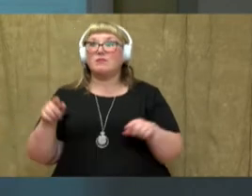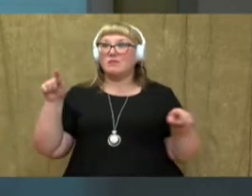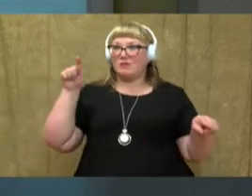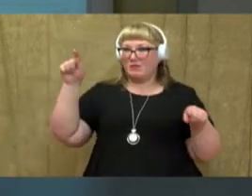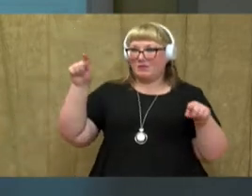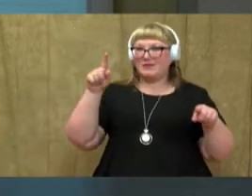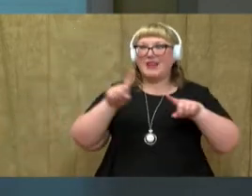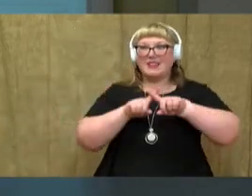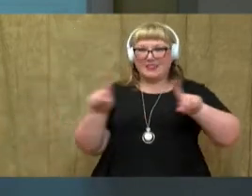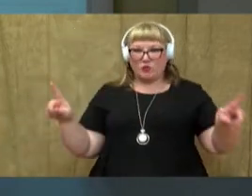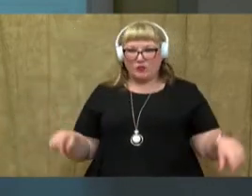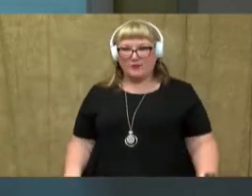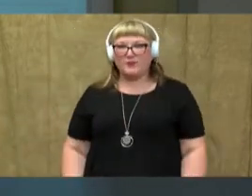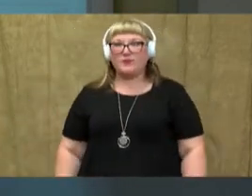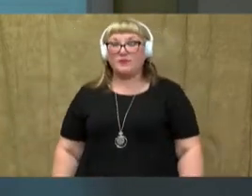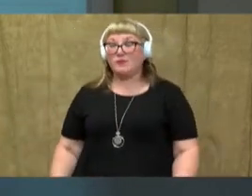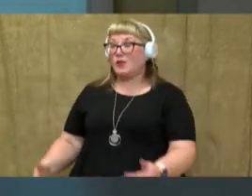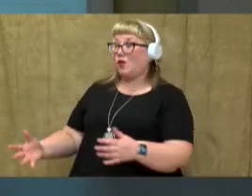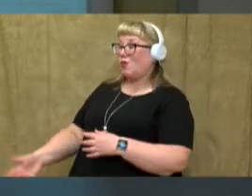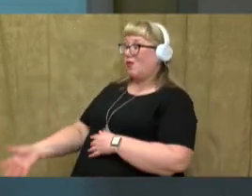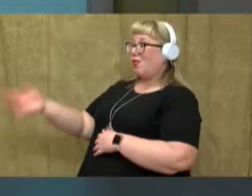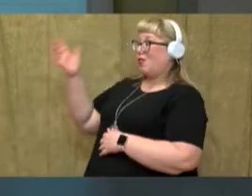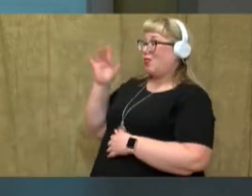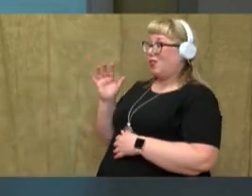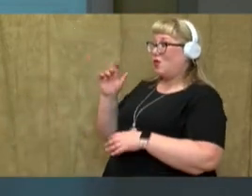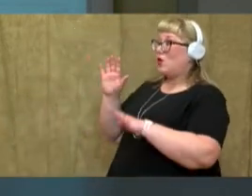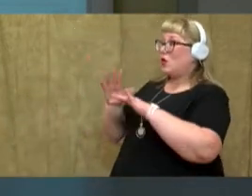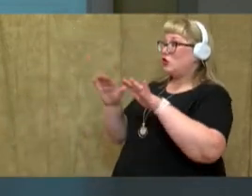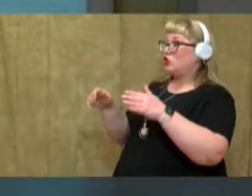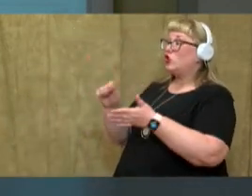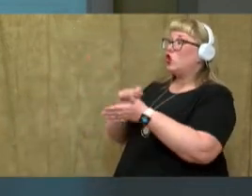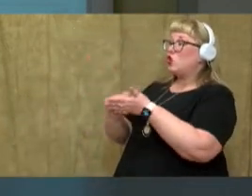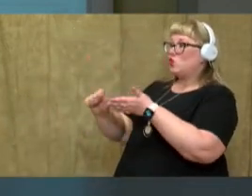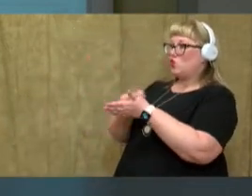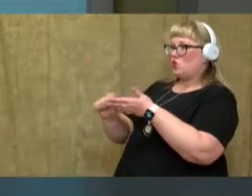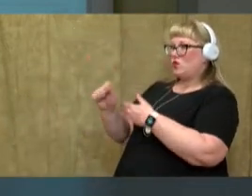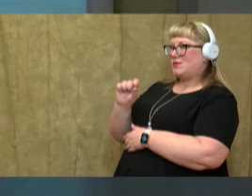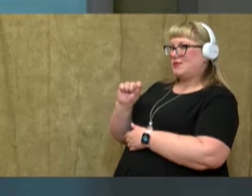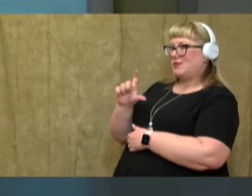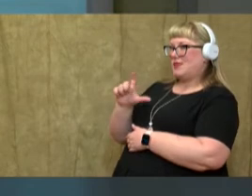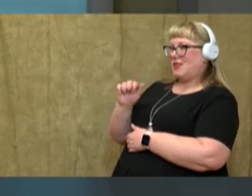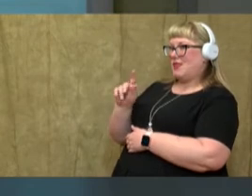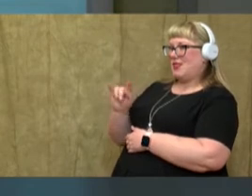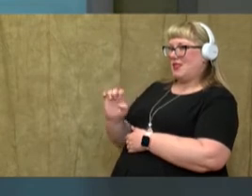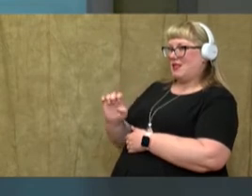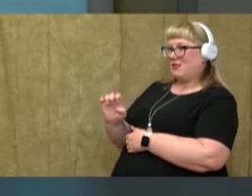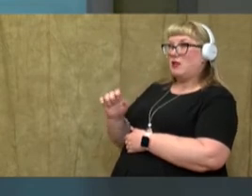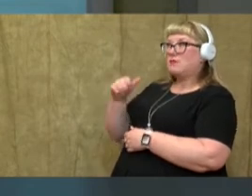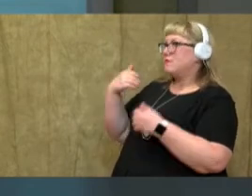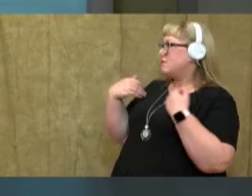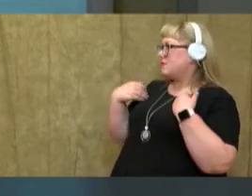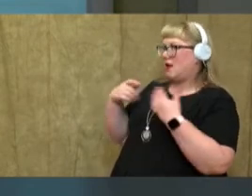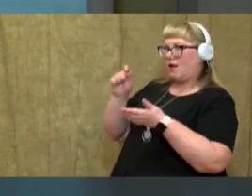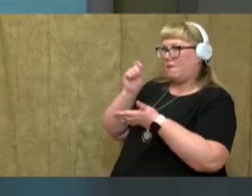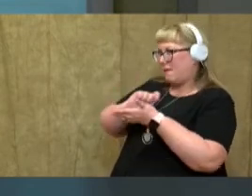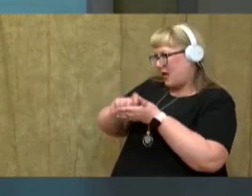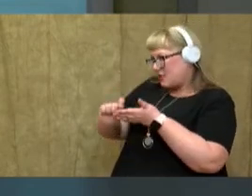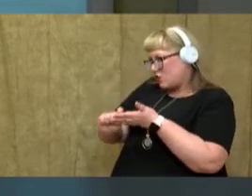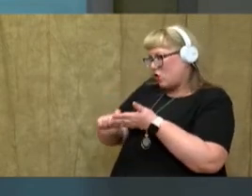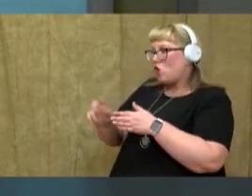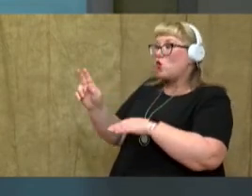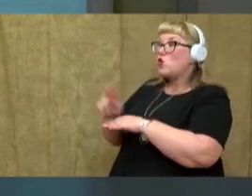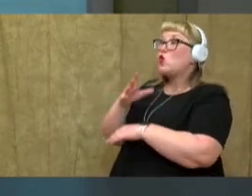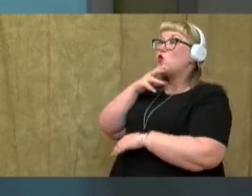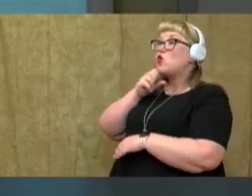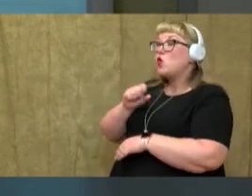are different. Long ago, children wrote on slates. They did not have pencils. They used pieces